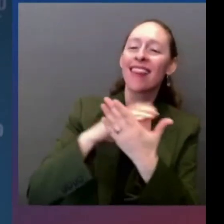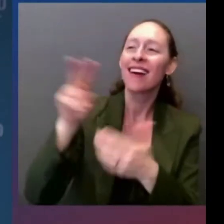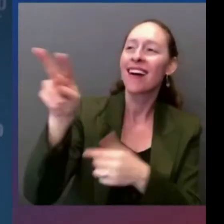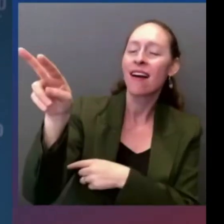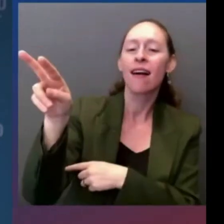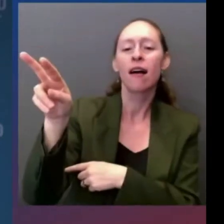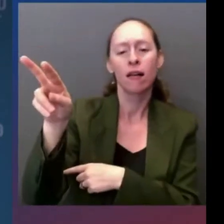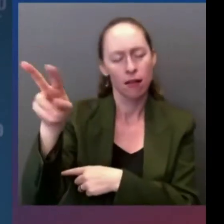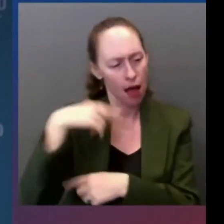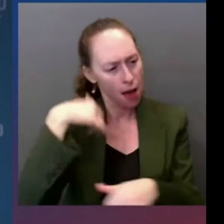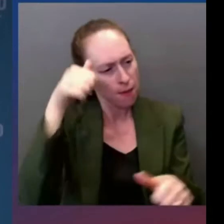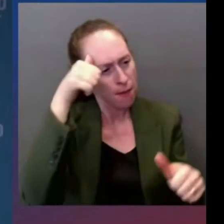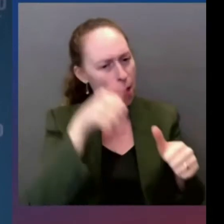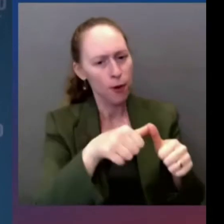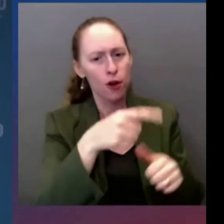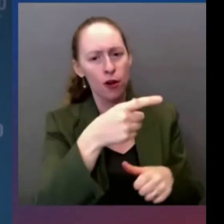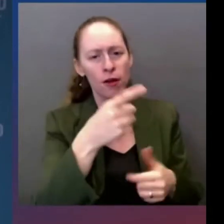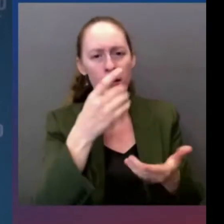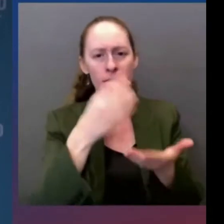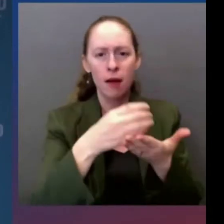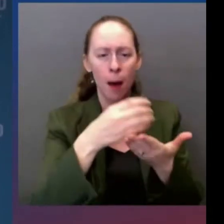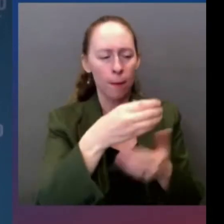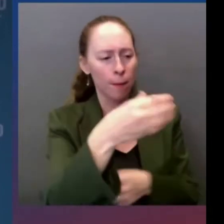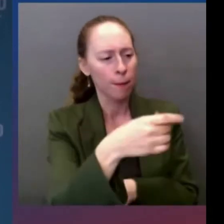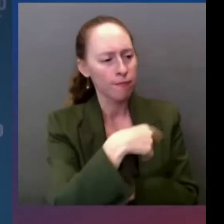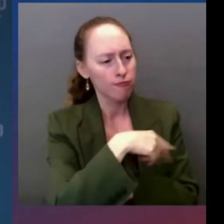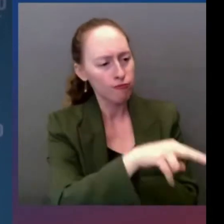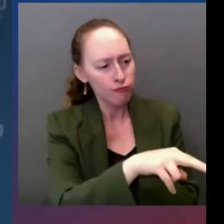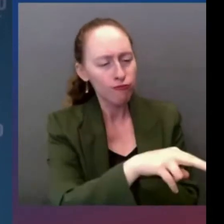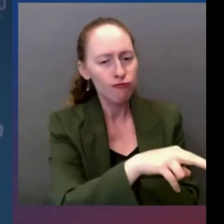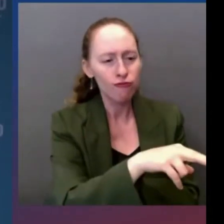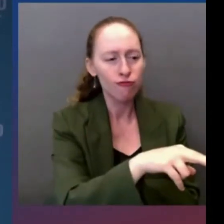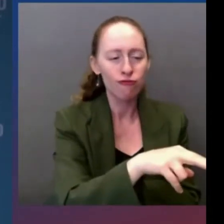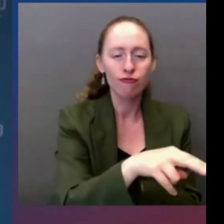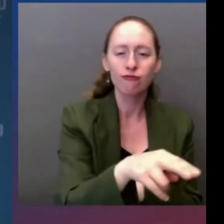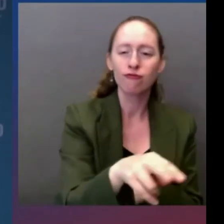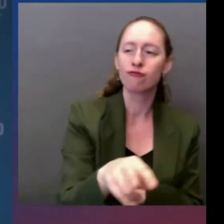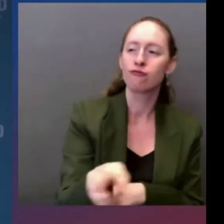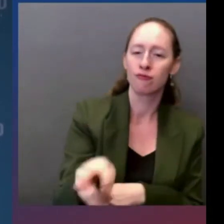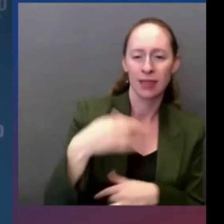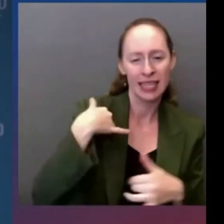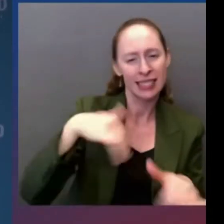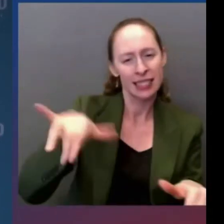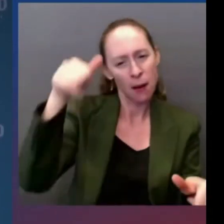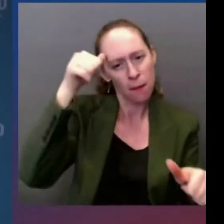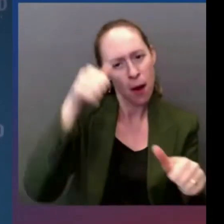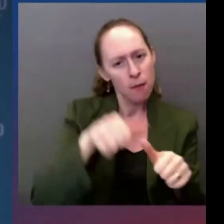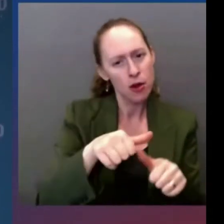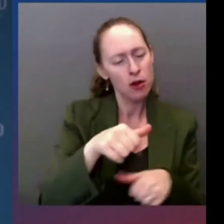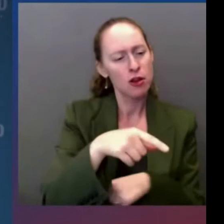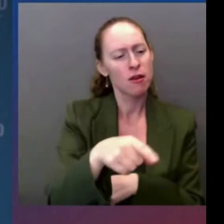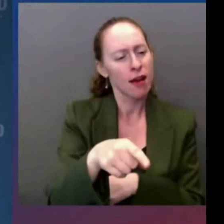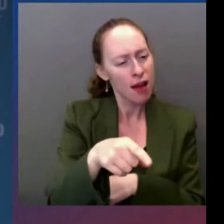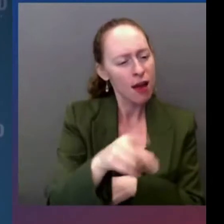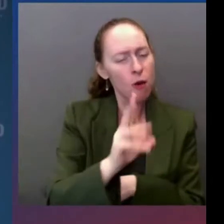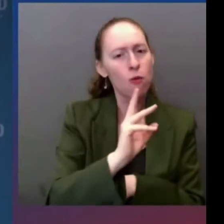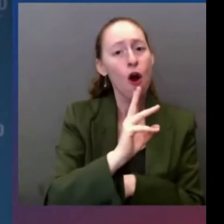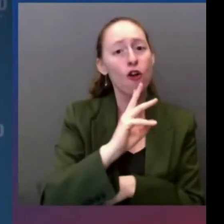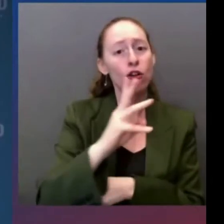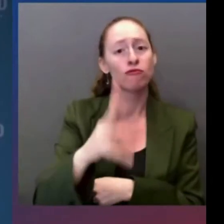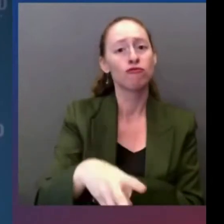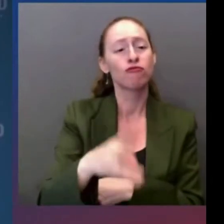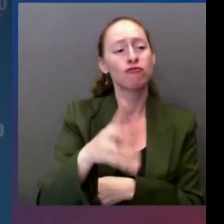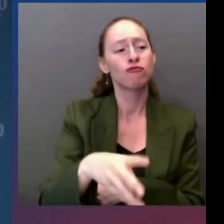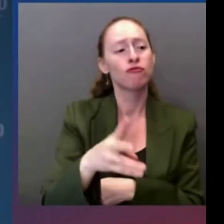to the floor. I remember how cold the water was from the faucet. And I remember gunshots.